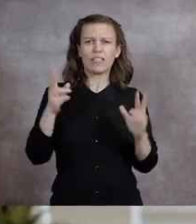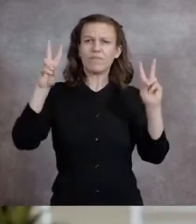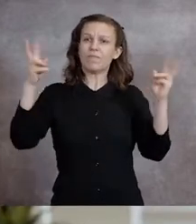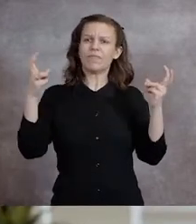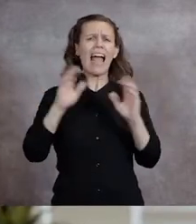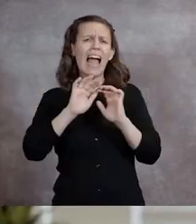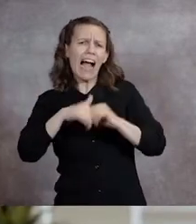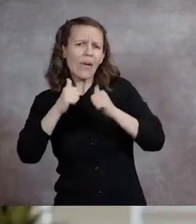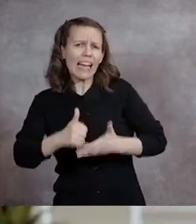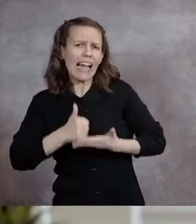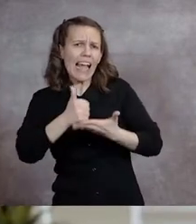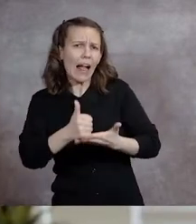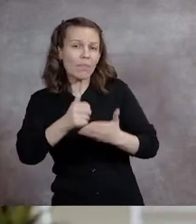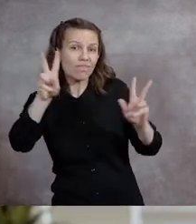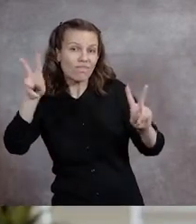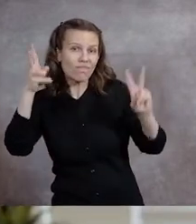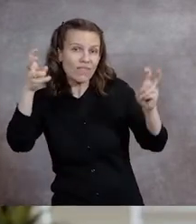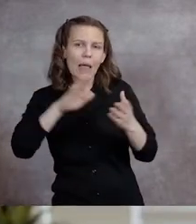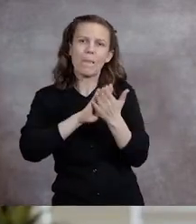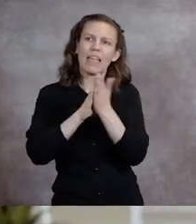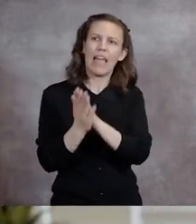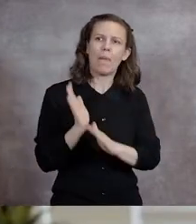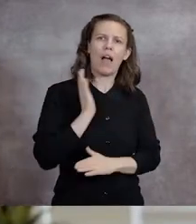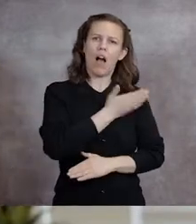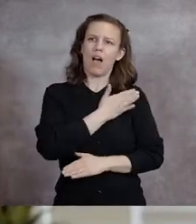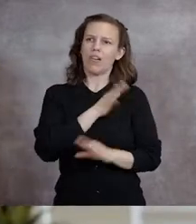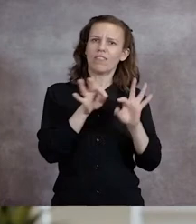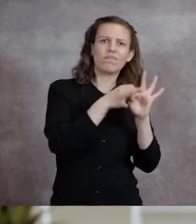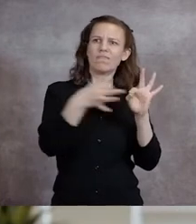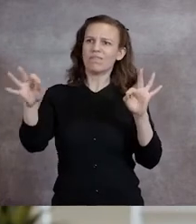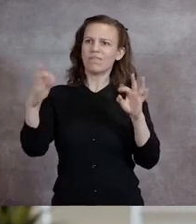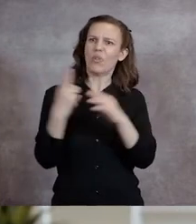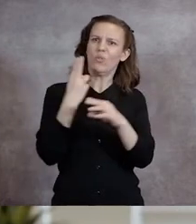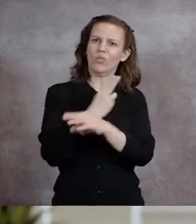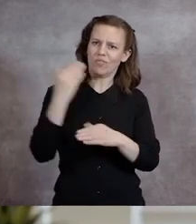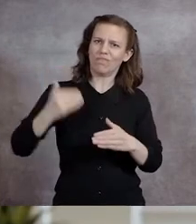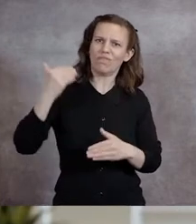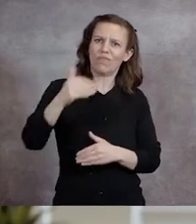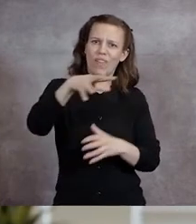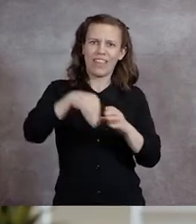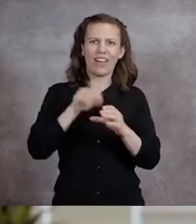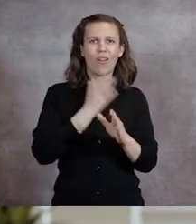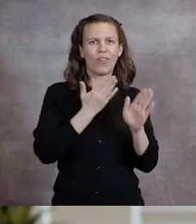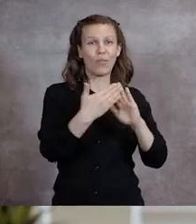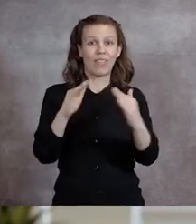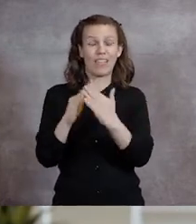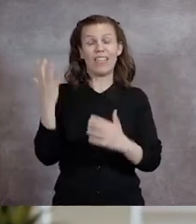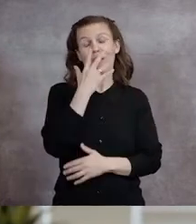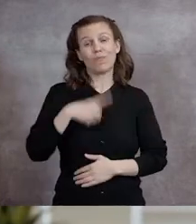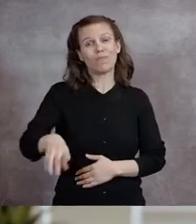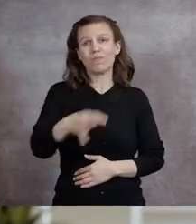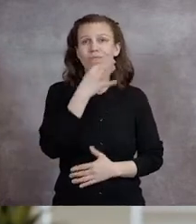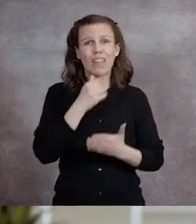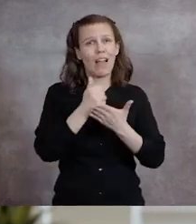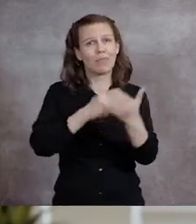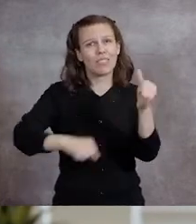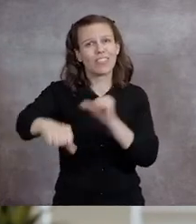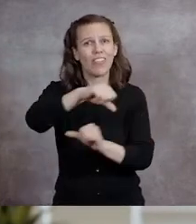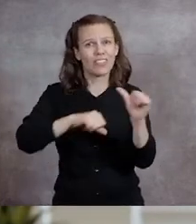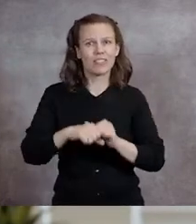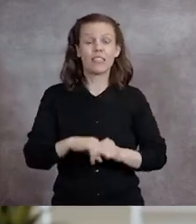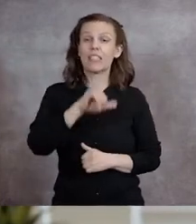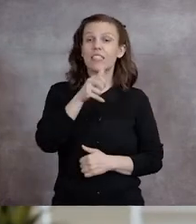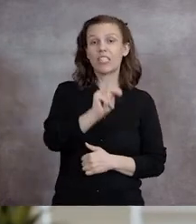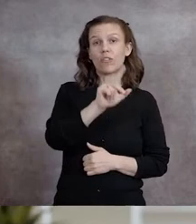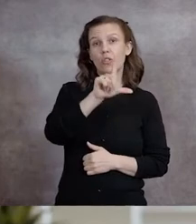how can I help became the rallying cry of the Lobo community, and boy did you deliver. In January